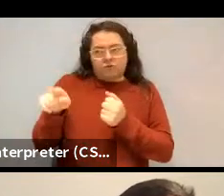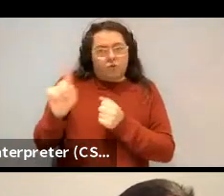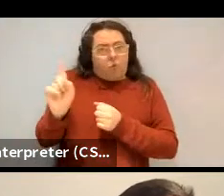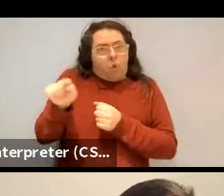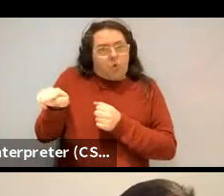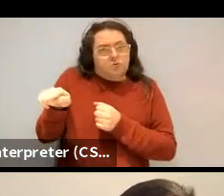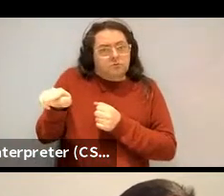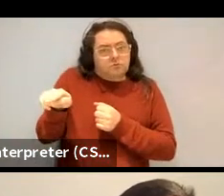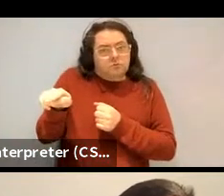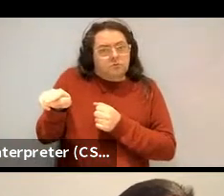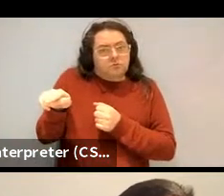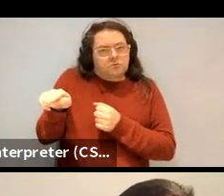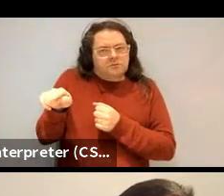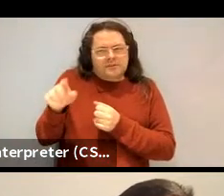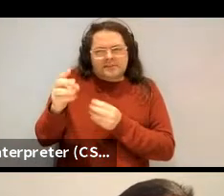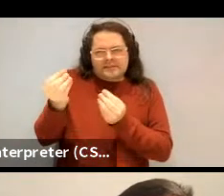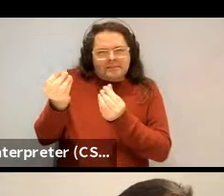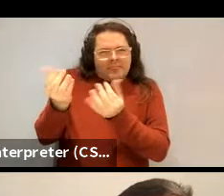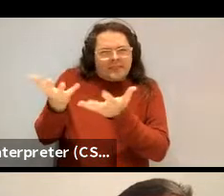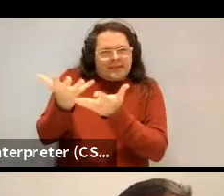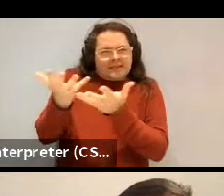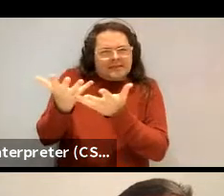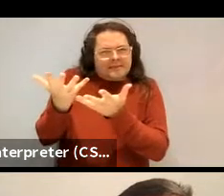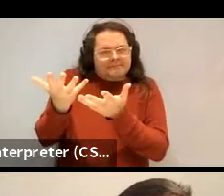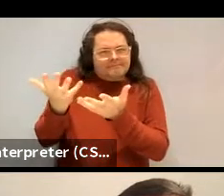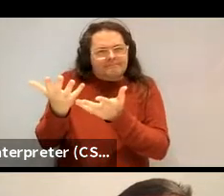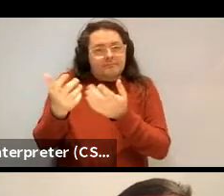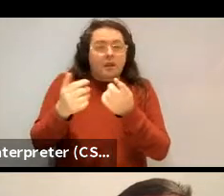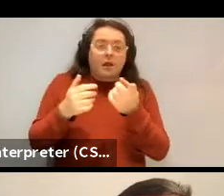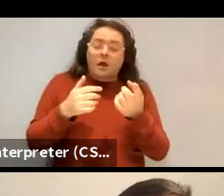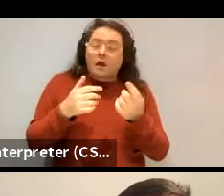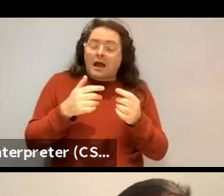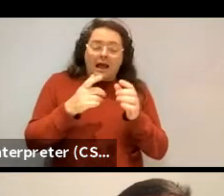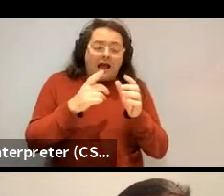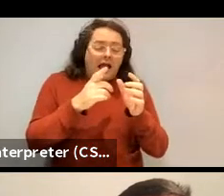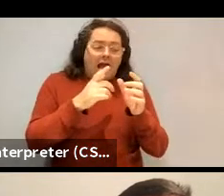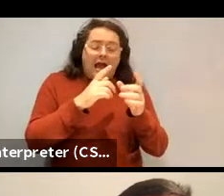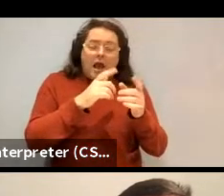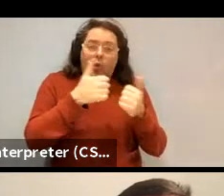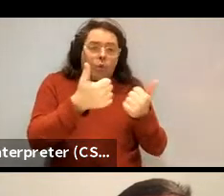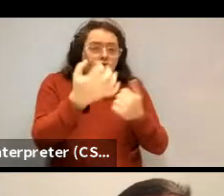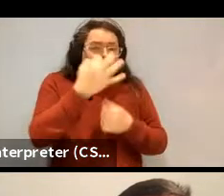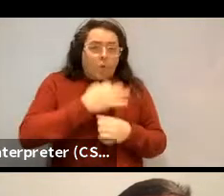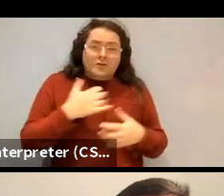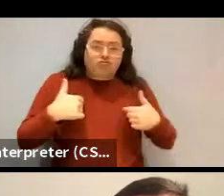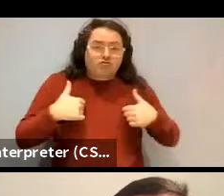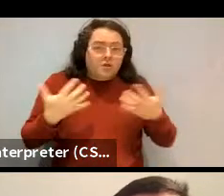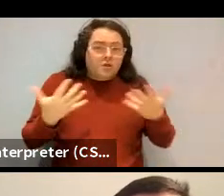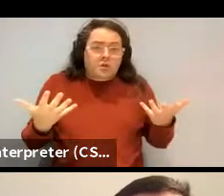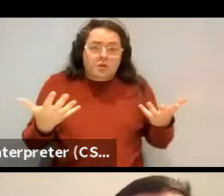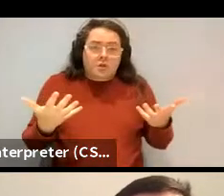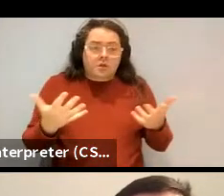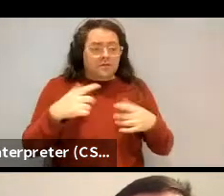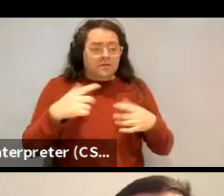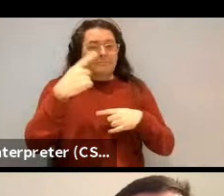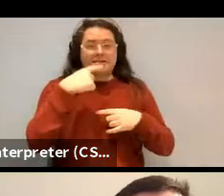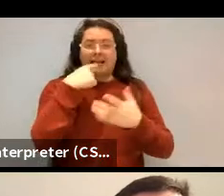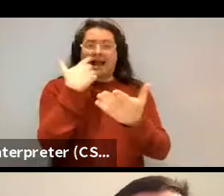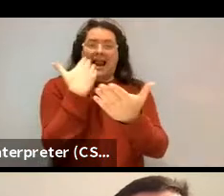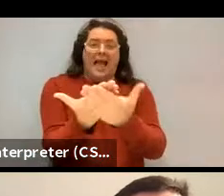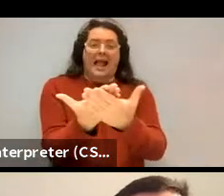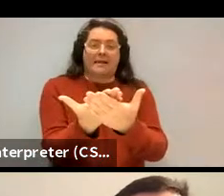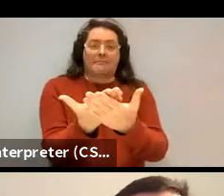innate in some ways. I mean, I, I, it's a great, it's a great question. I, it always piques my interest when people make a claim, especially when,